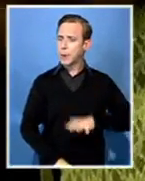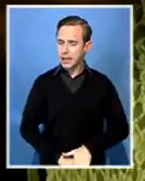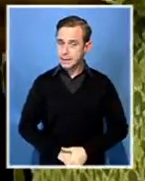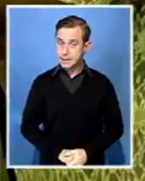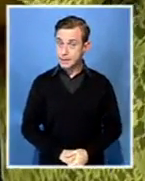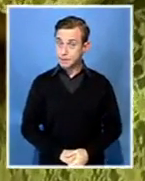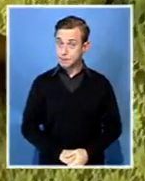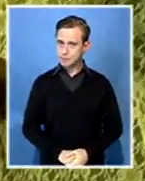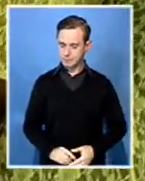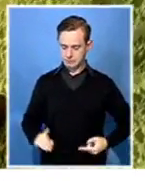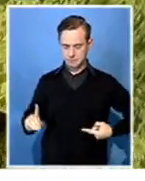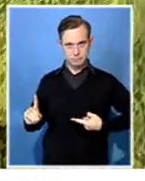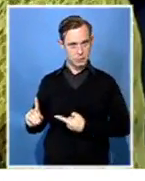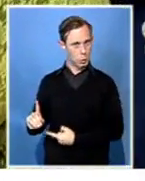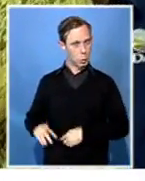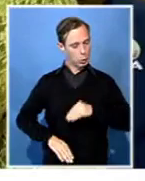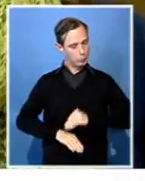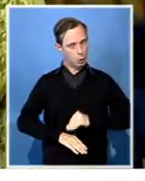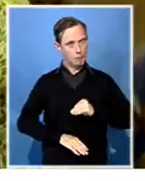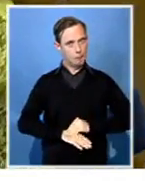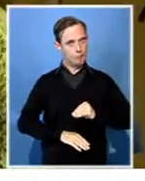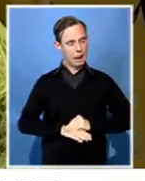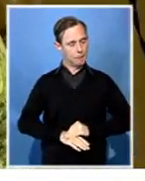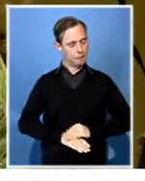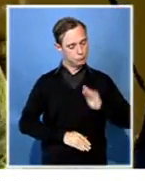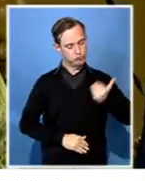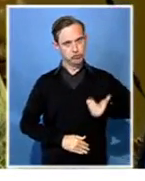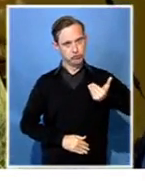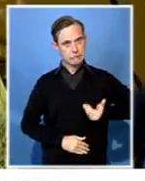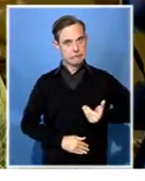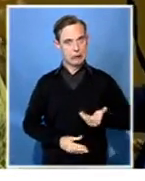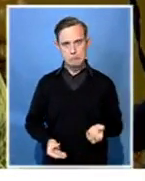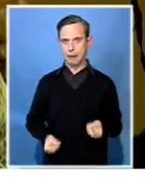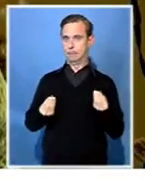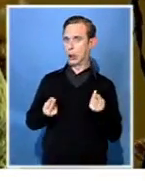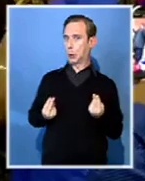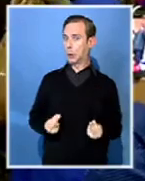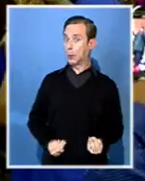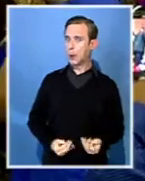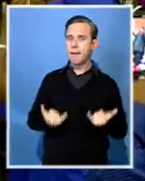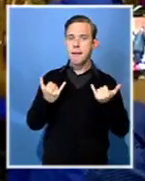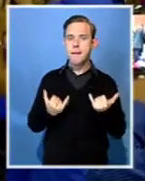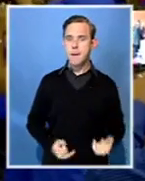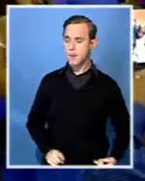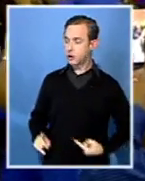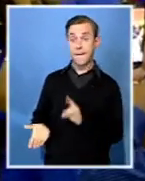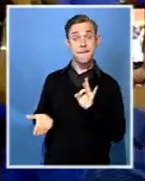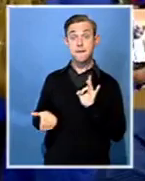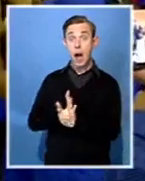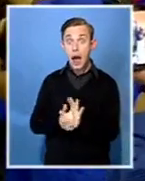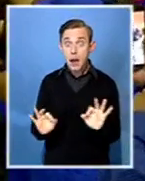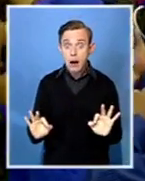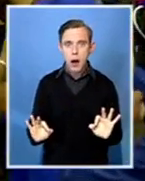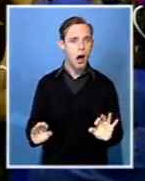DeLille facing new storms. She hasn't been sacked, but is being sidelined from having a hand in the